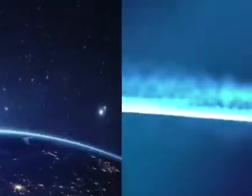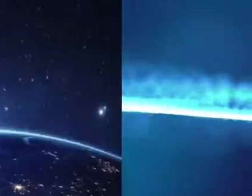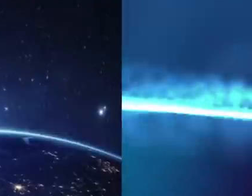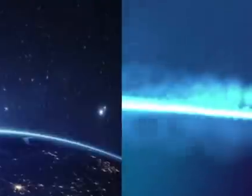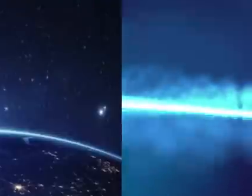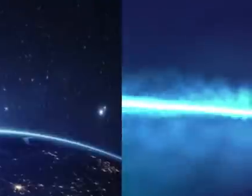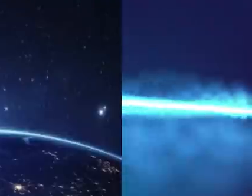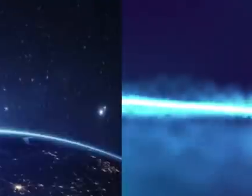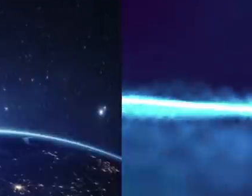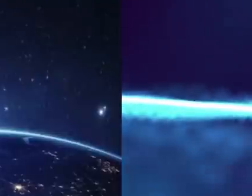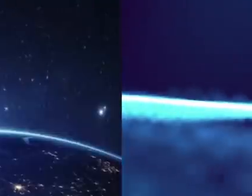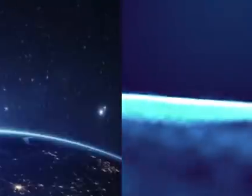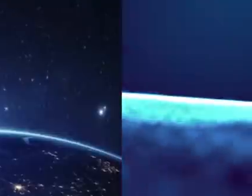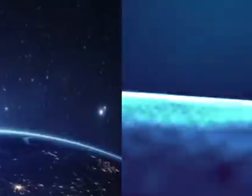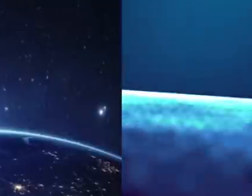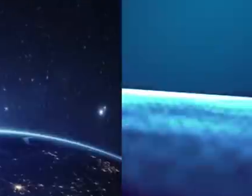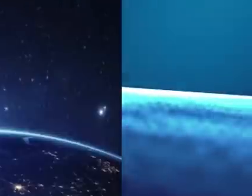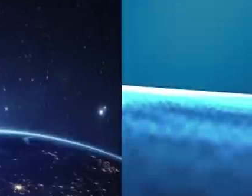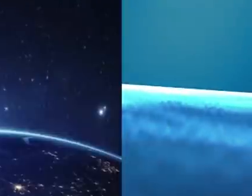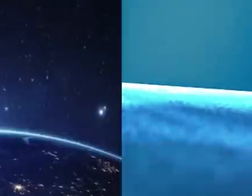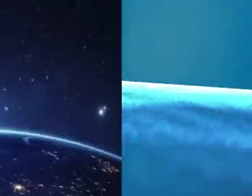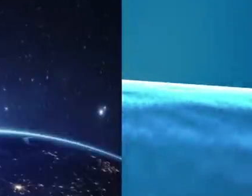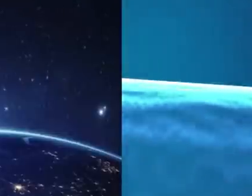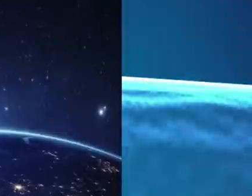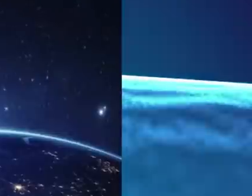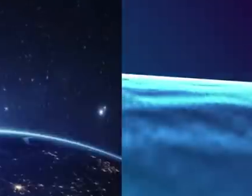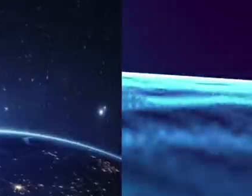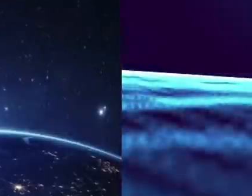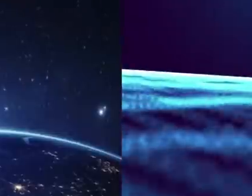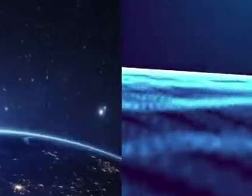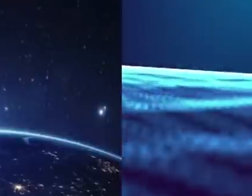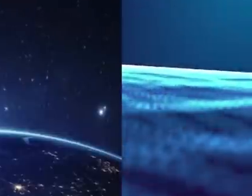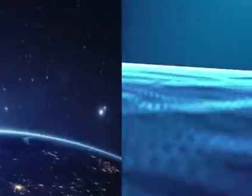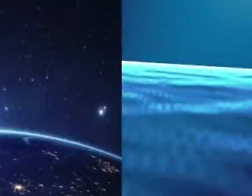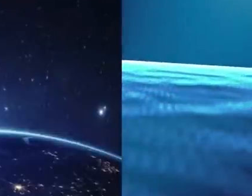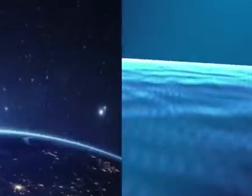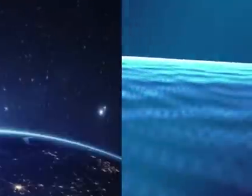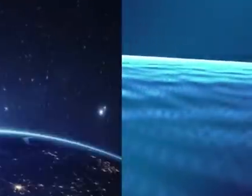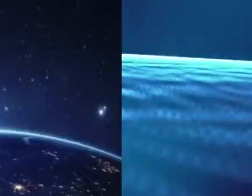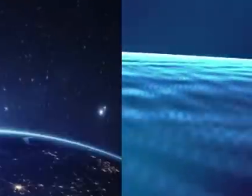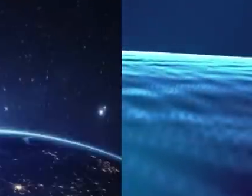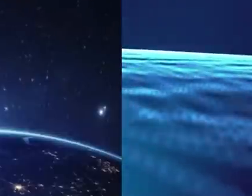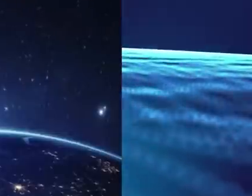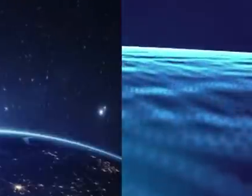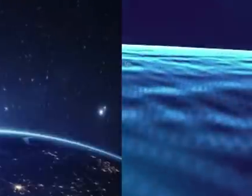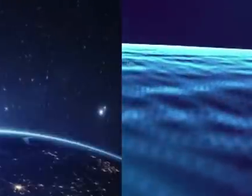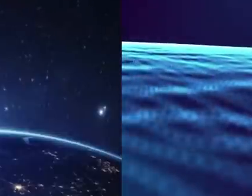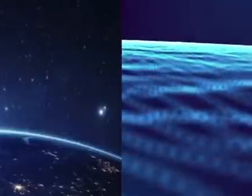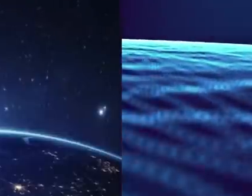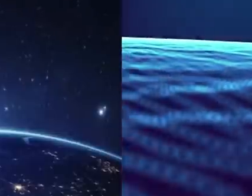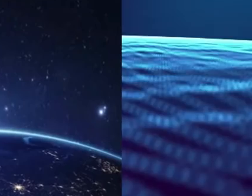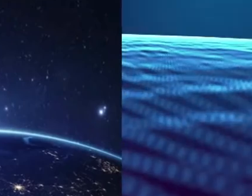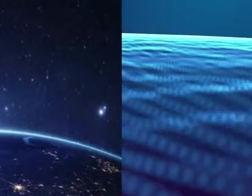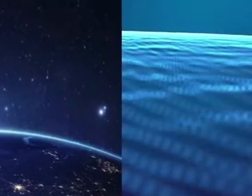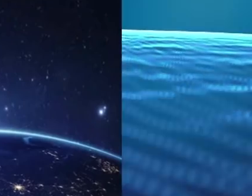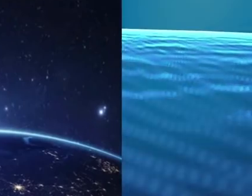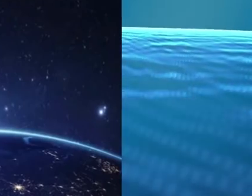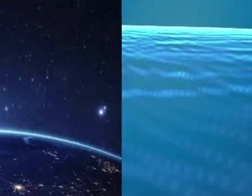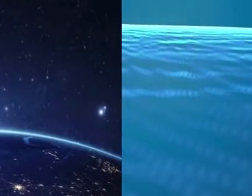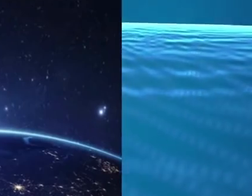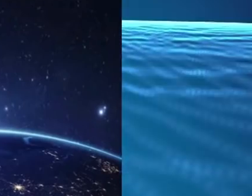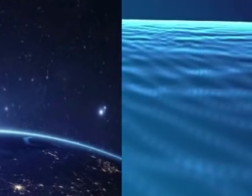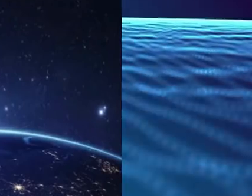nurses, everyone who makes up that part of the team down at various isolation centers to assist you with the clinical